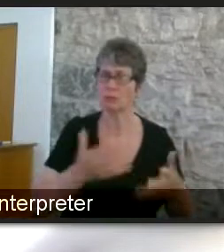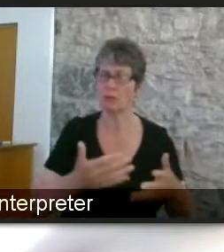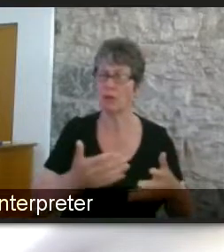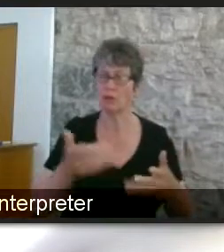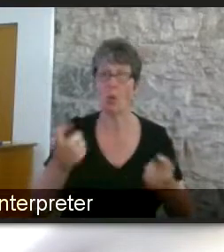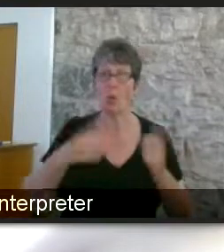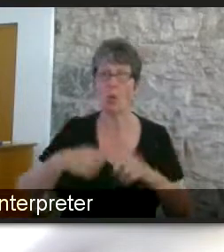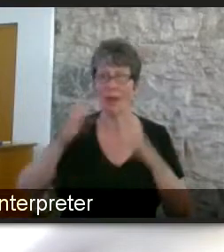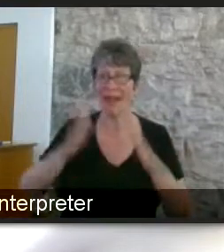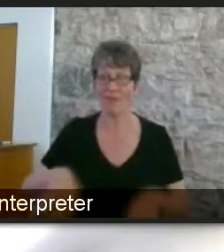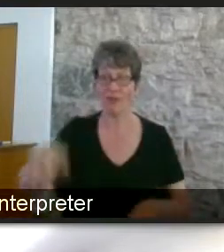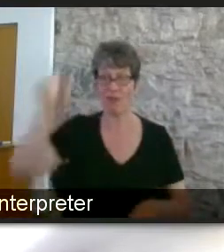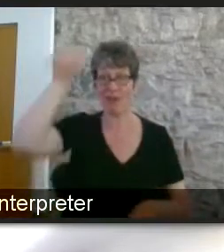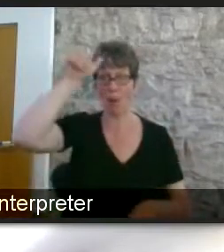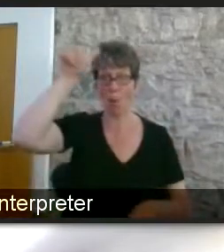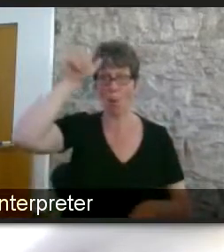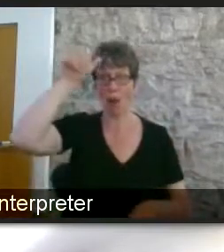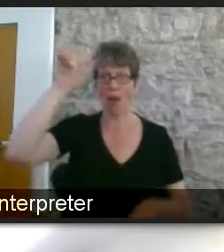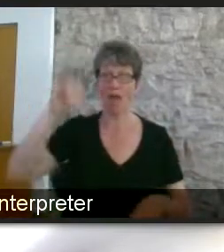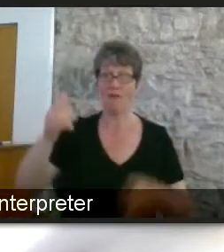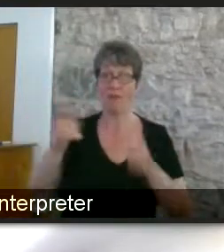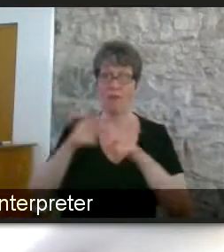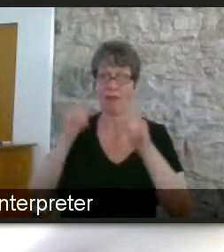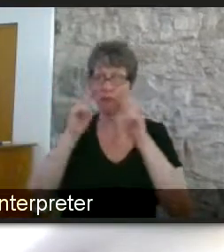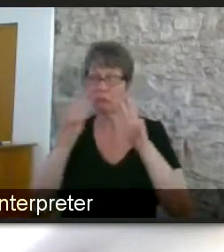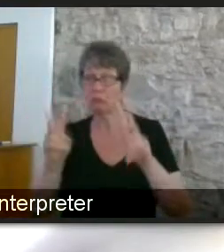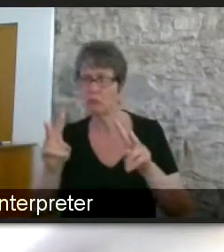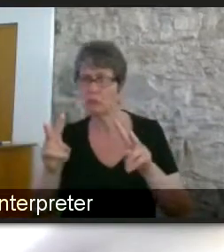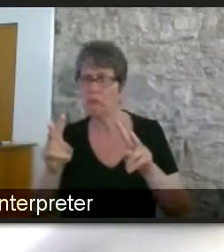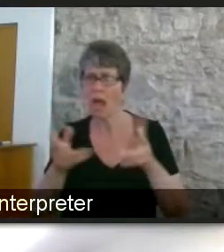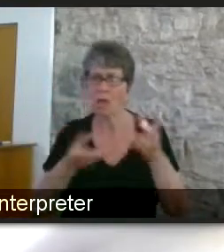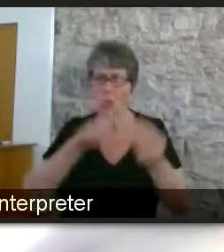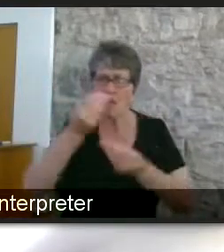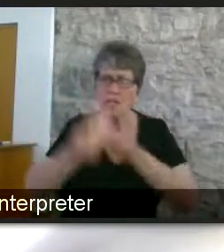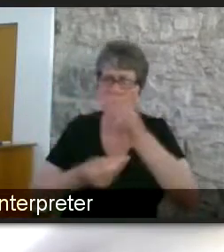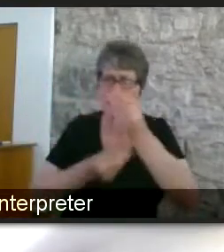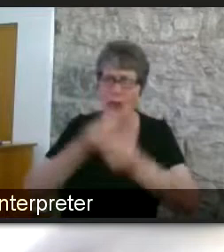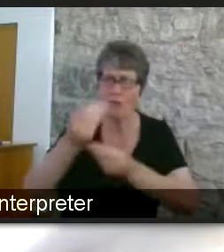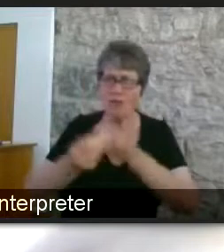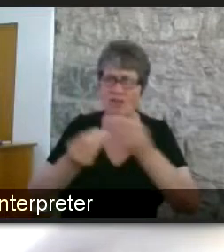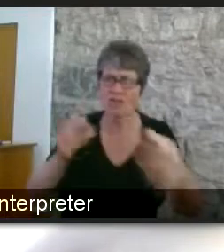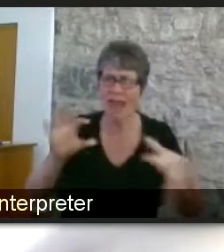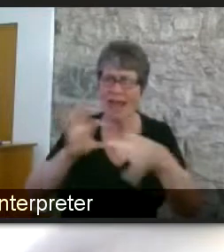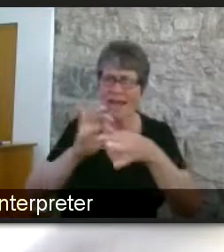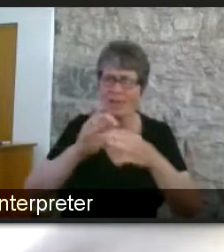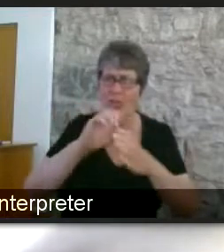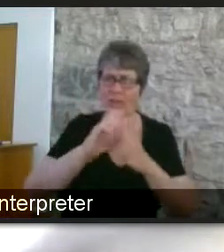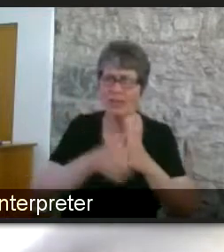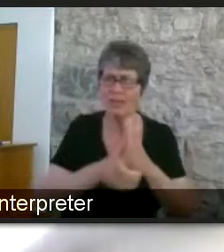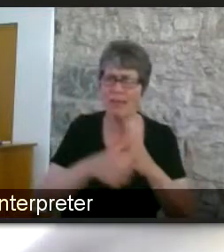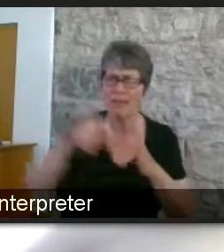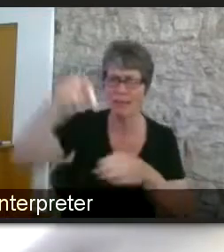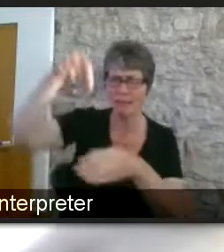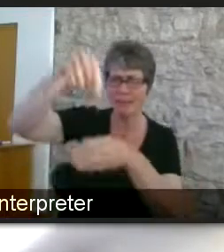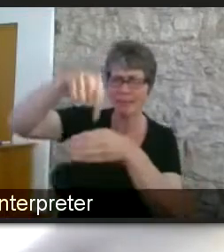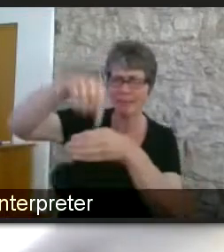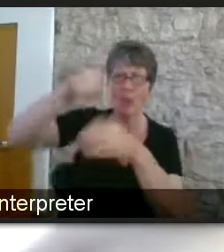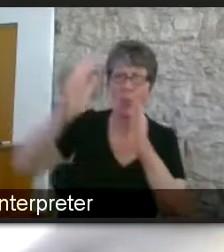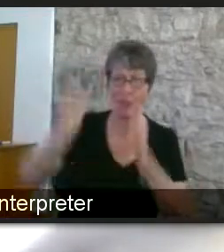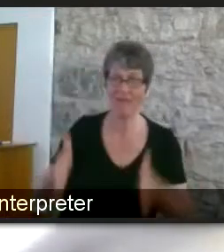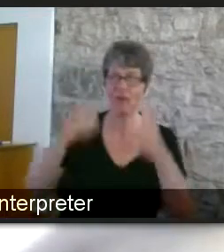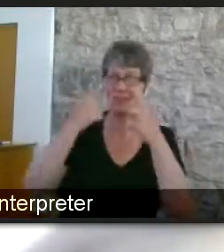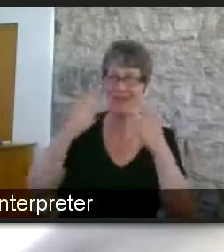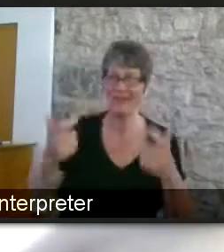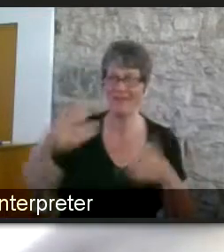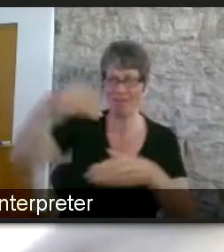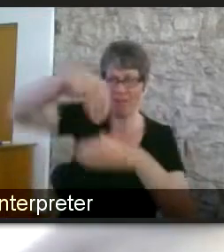news reports um where's the narrative coming from here and relation to what phil was saying about um long covered that's